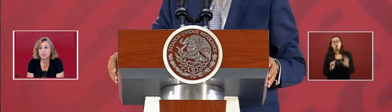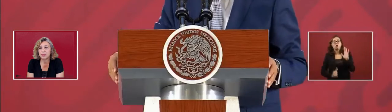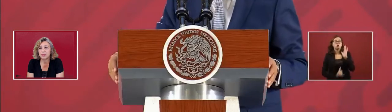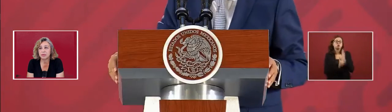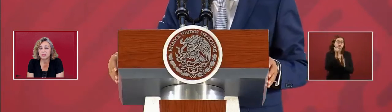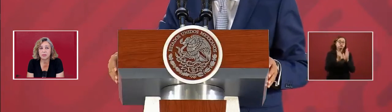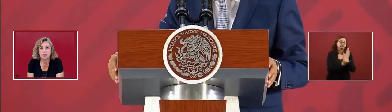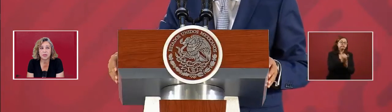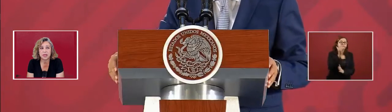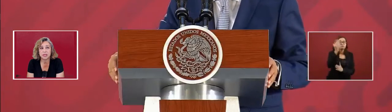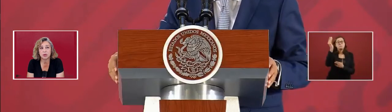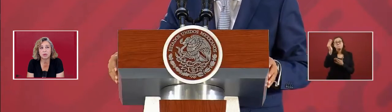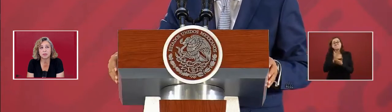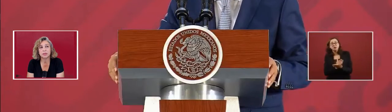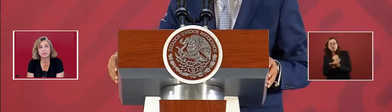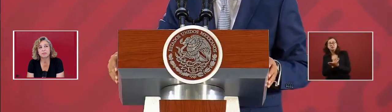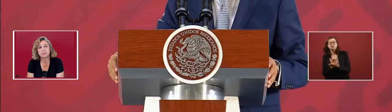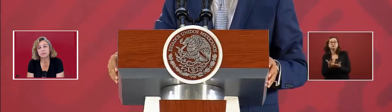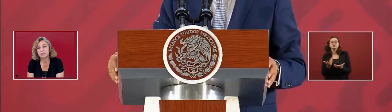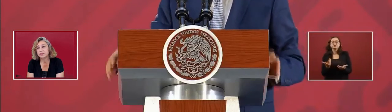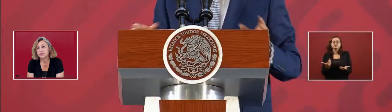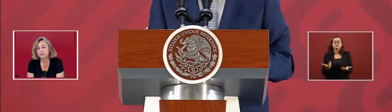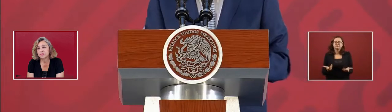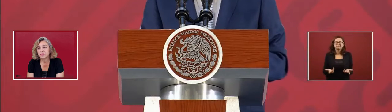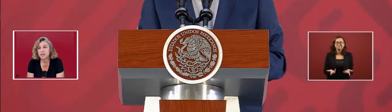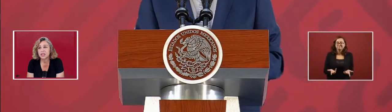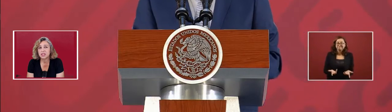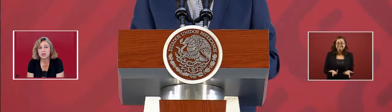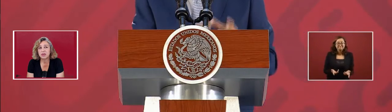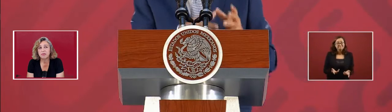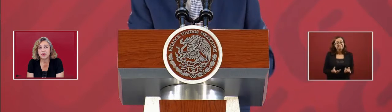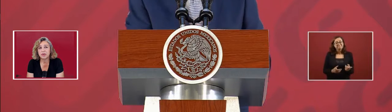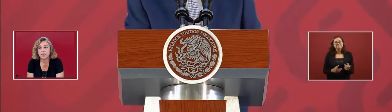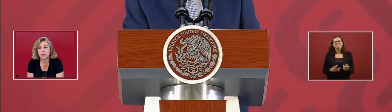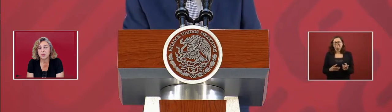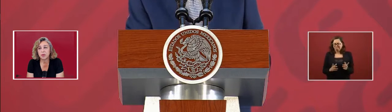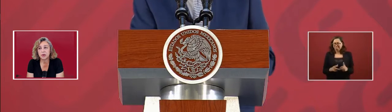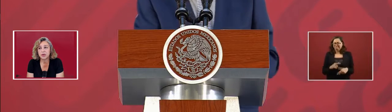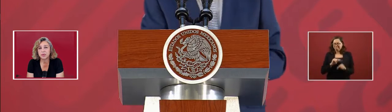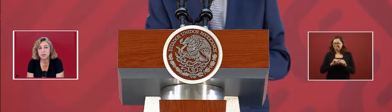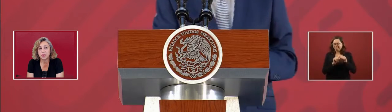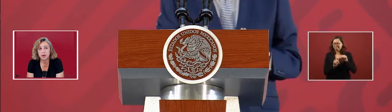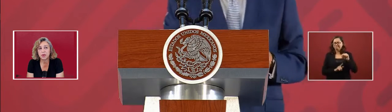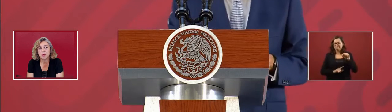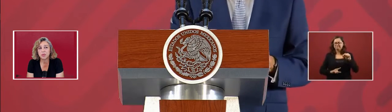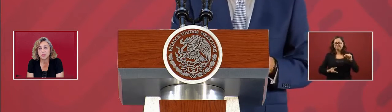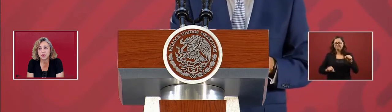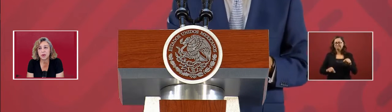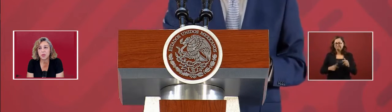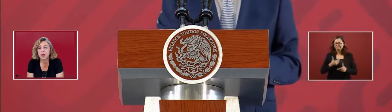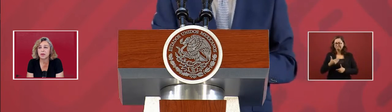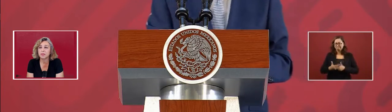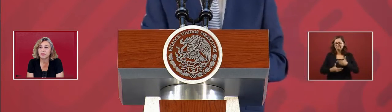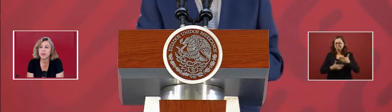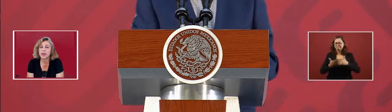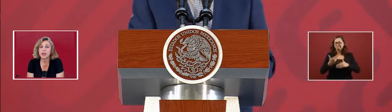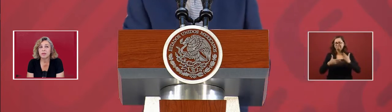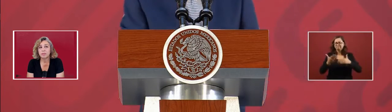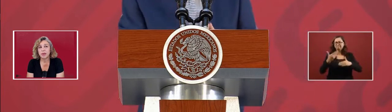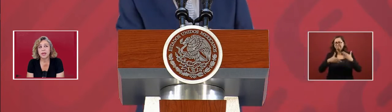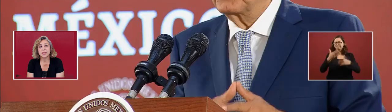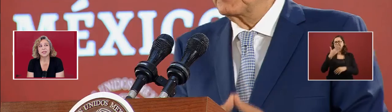supposedly sold. So therefore, what we're doing, we're going, doing well.